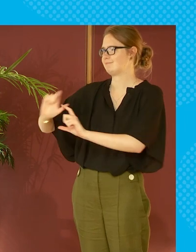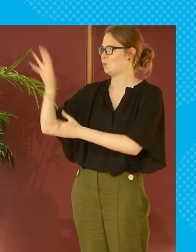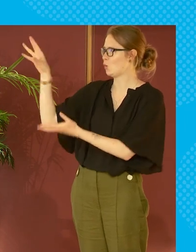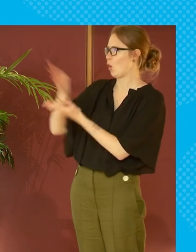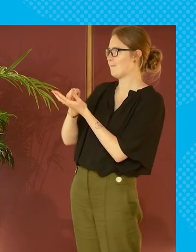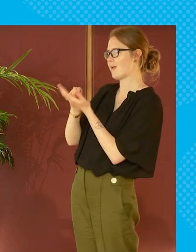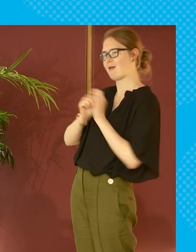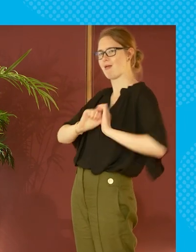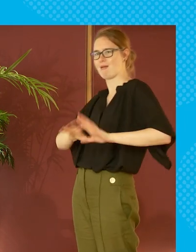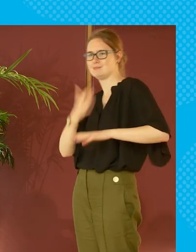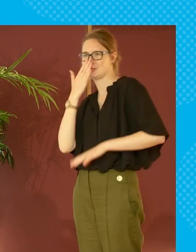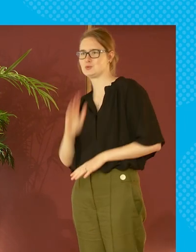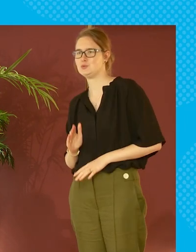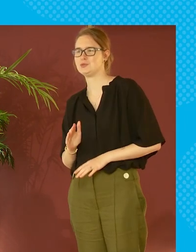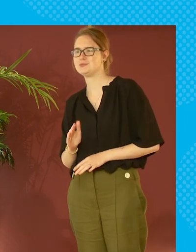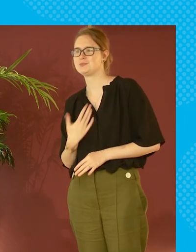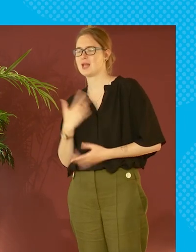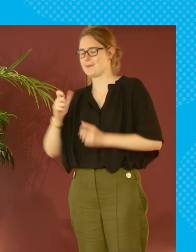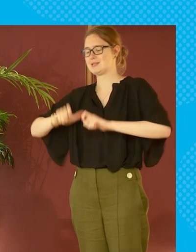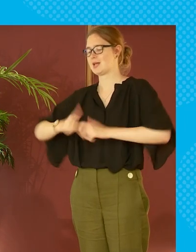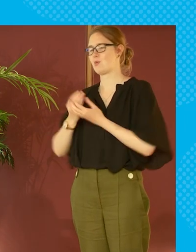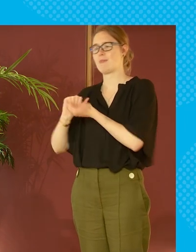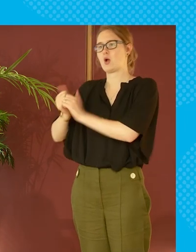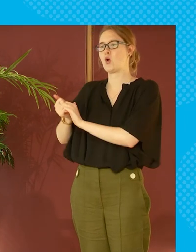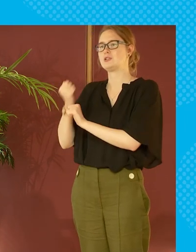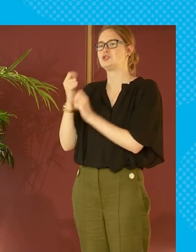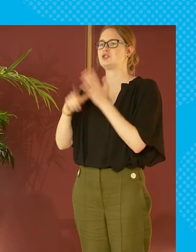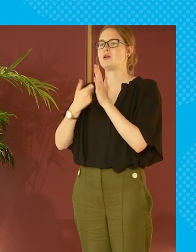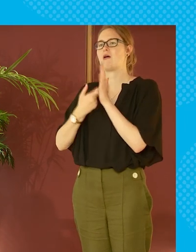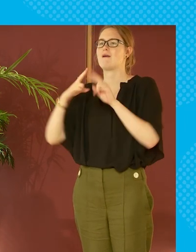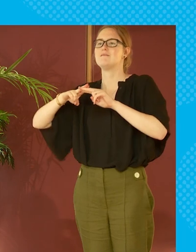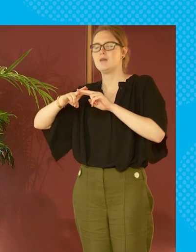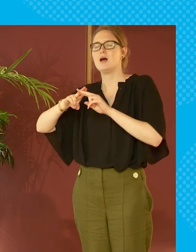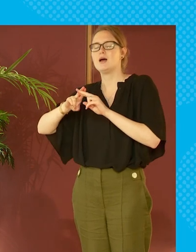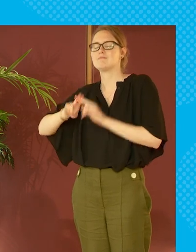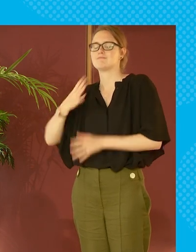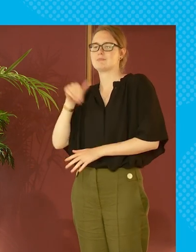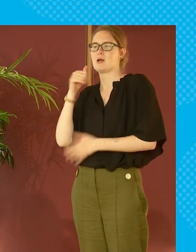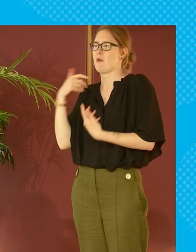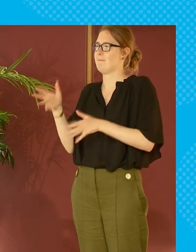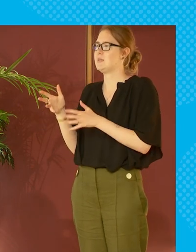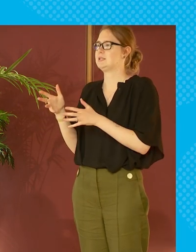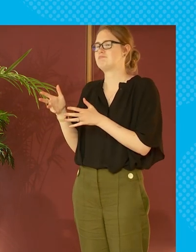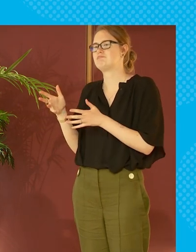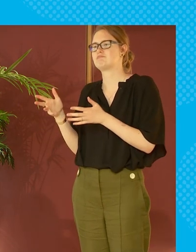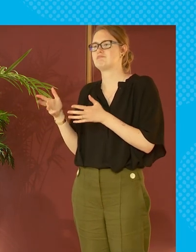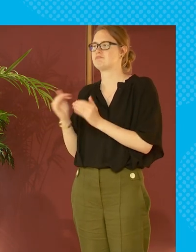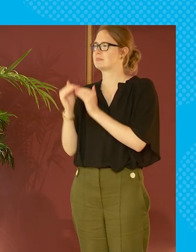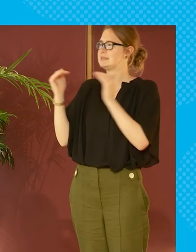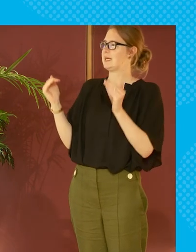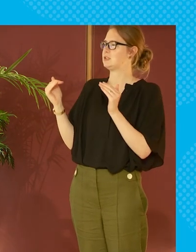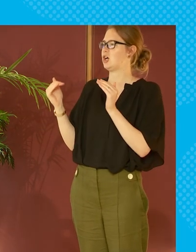that out and because i remember i've been i've sat with some of my colleagues within jrf and you know i i had a fairly